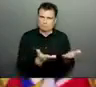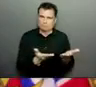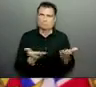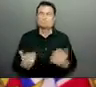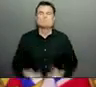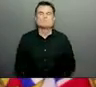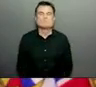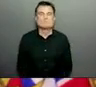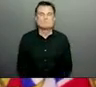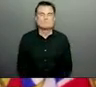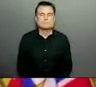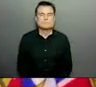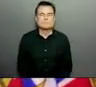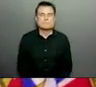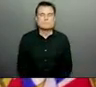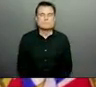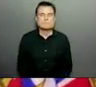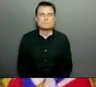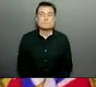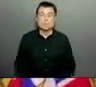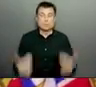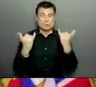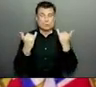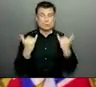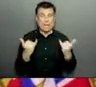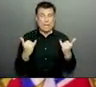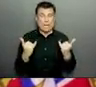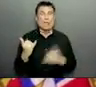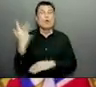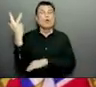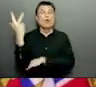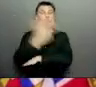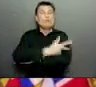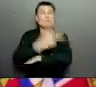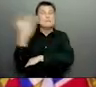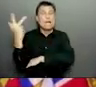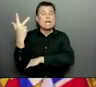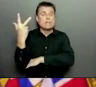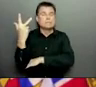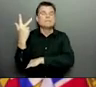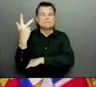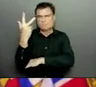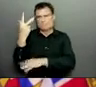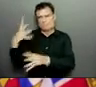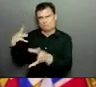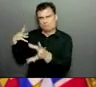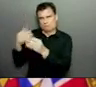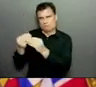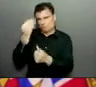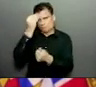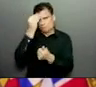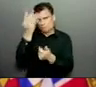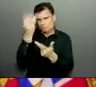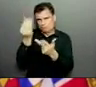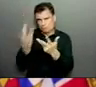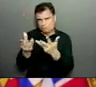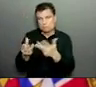As you know, today we're reporting for three reporting periods, and from Friday to Saturday, we had